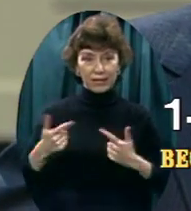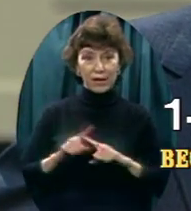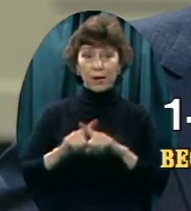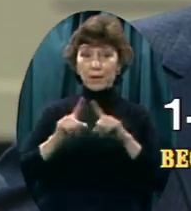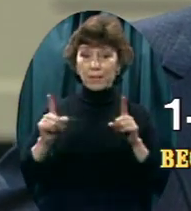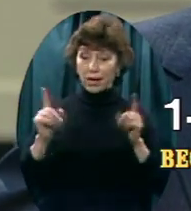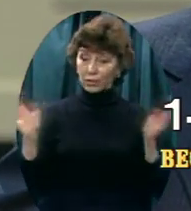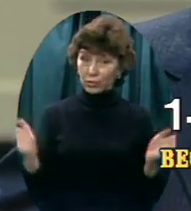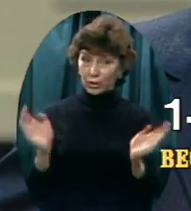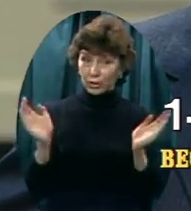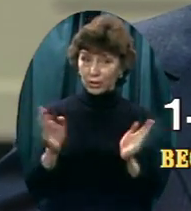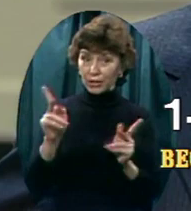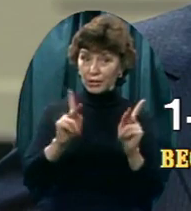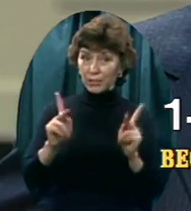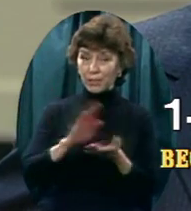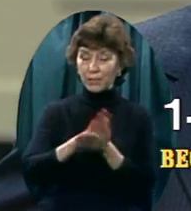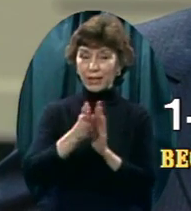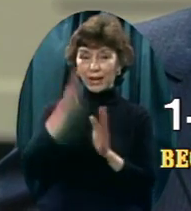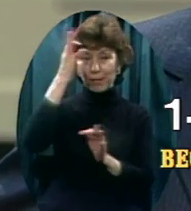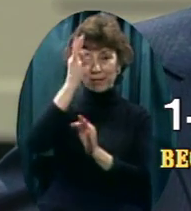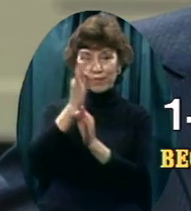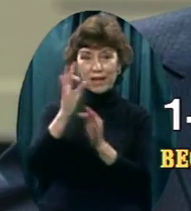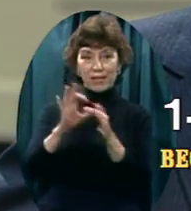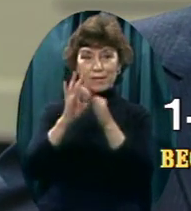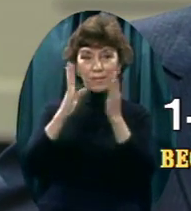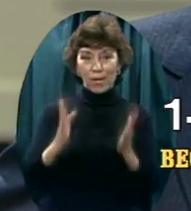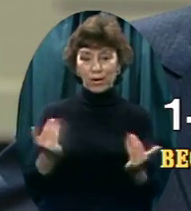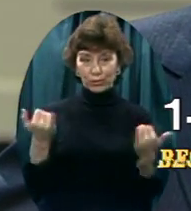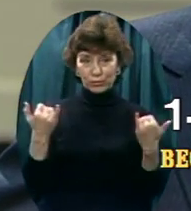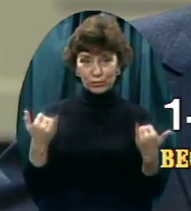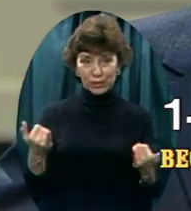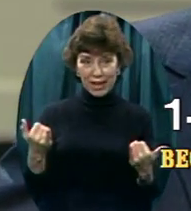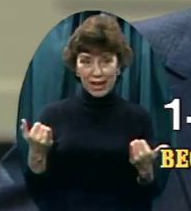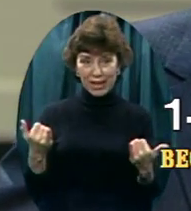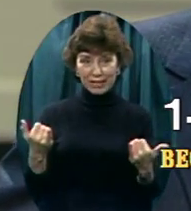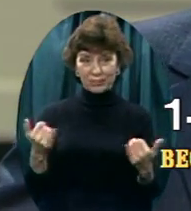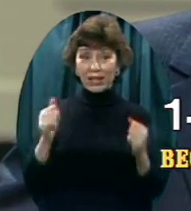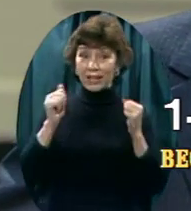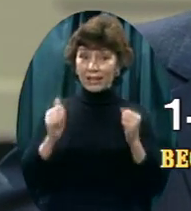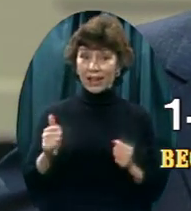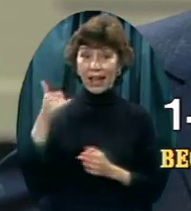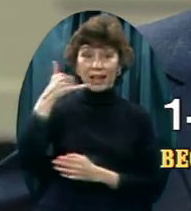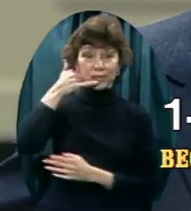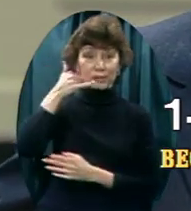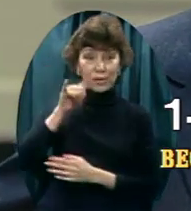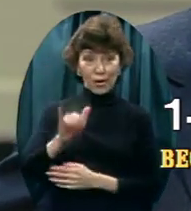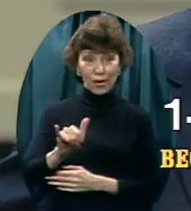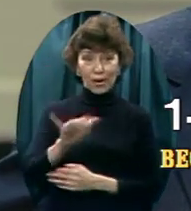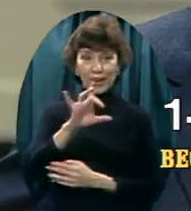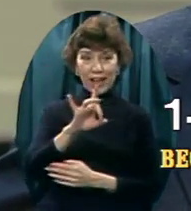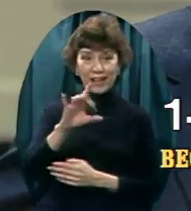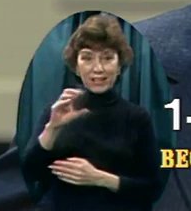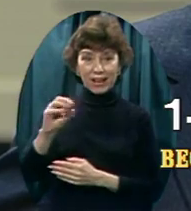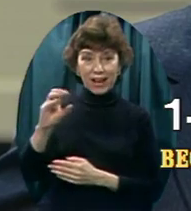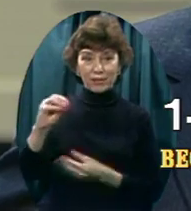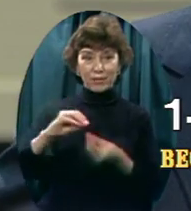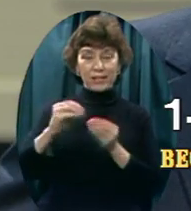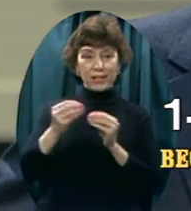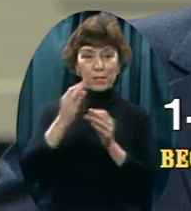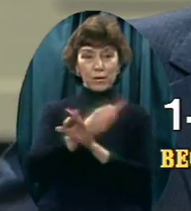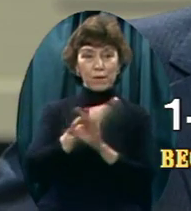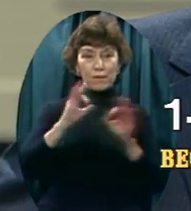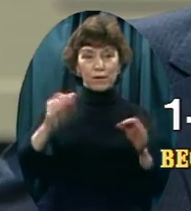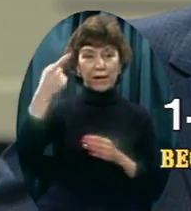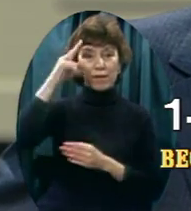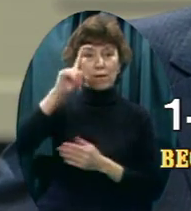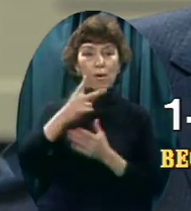partner today by calling our toll-free number, 1-800-446-5000. As a special